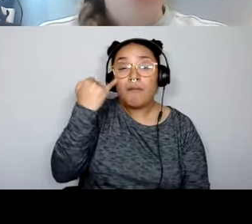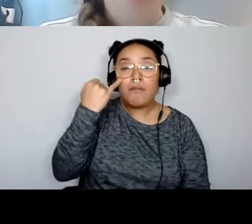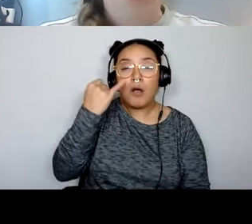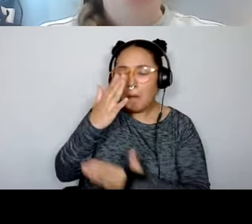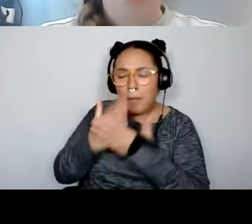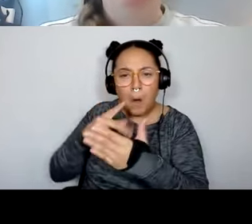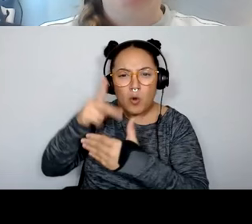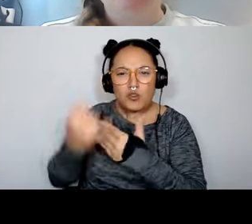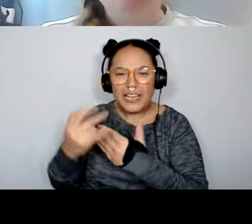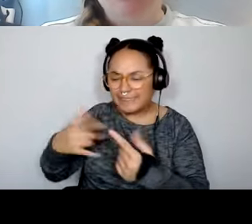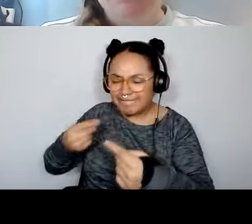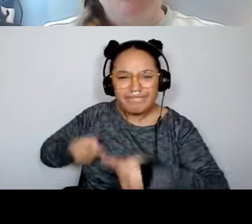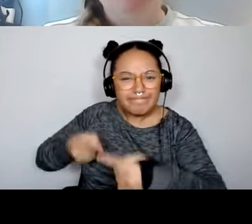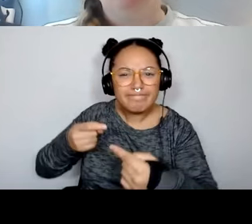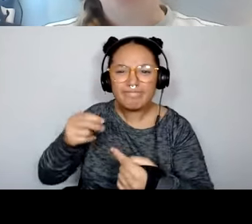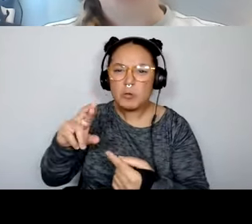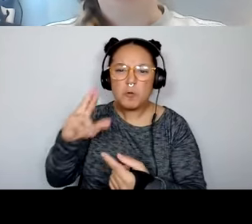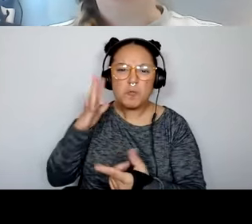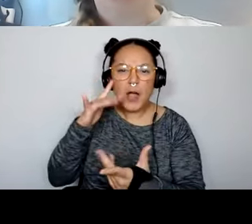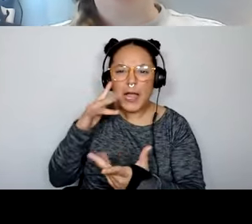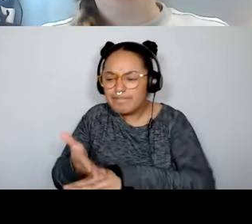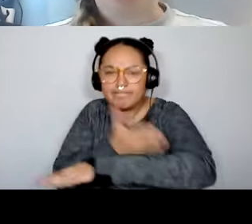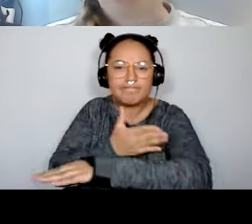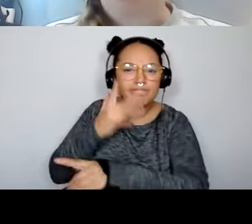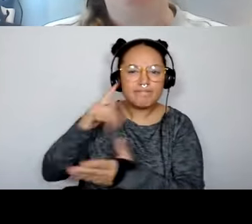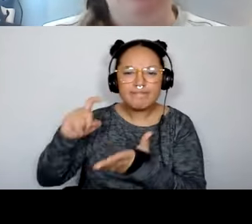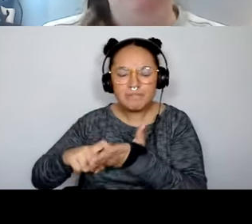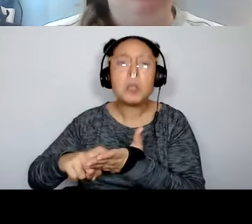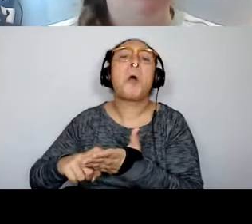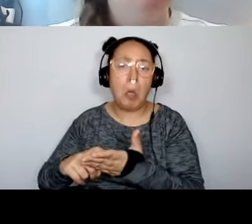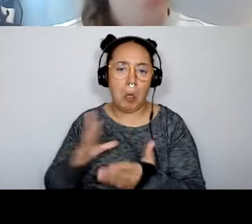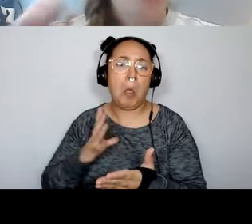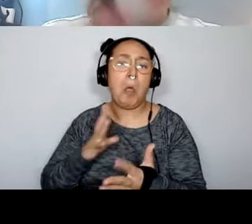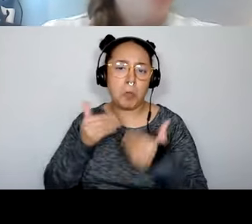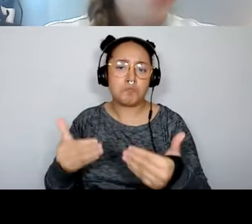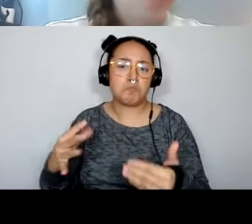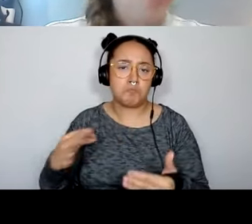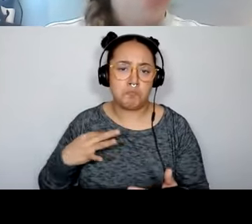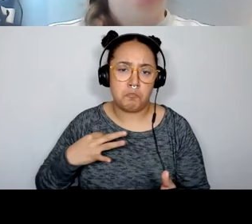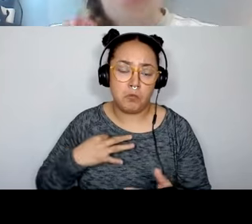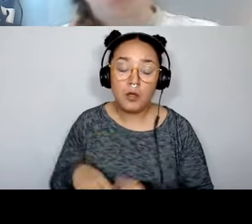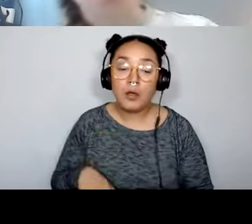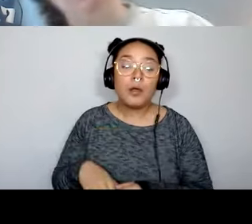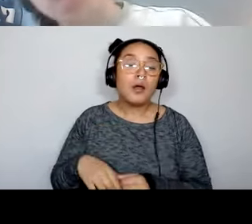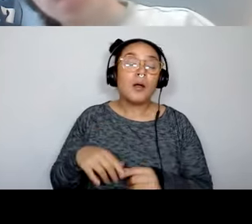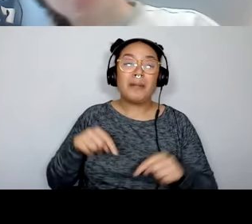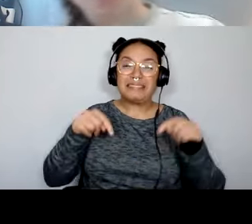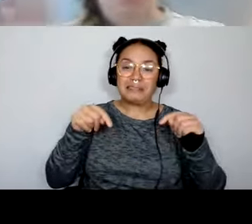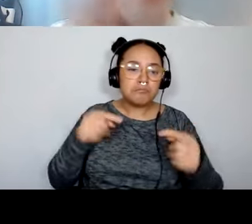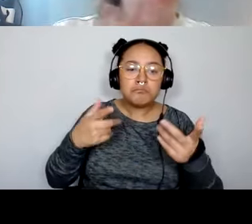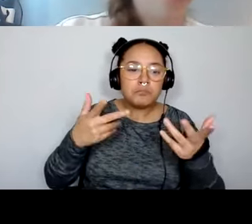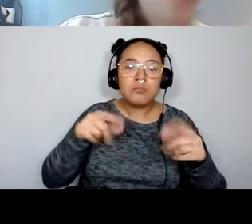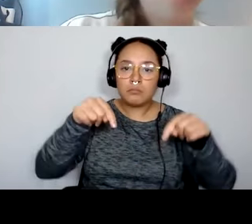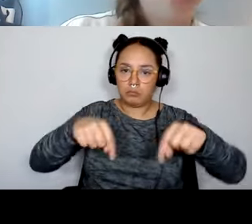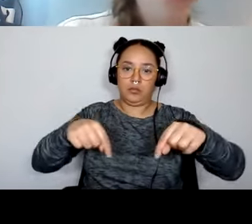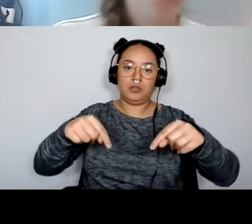This program is unique at Ryerson because it's open to students from across different faculties. So you may have students from the communication department,